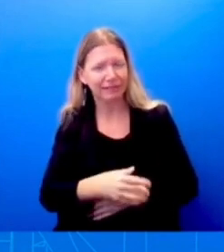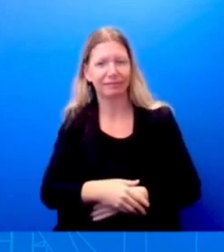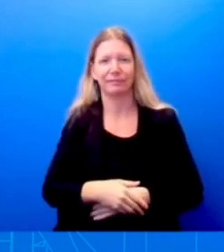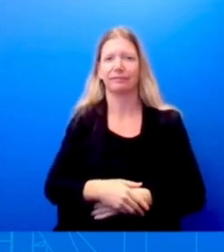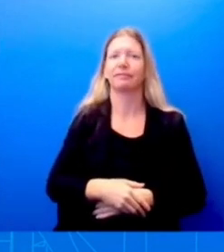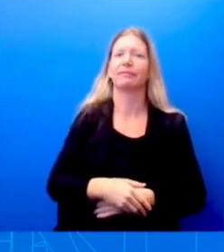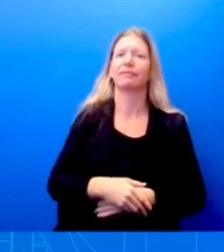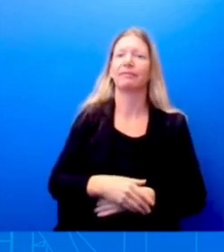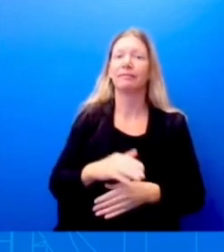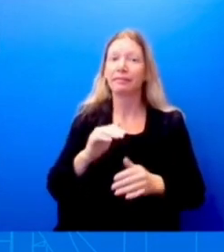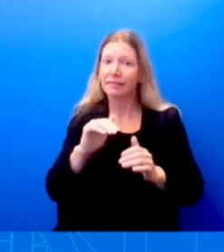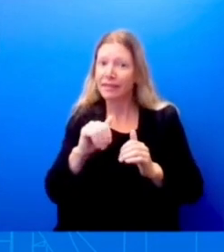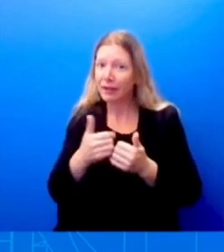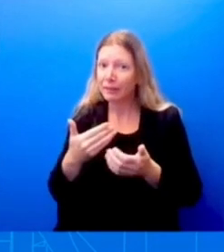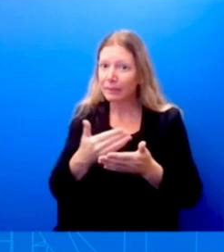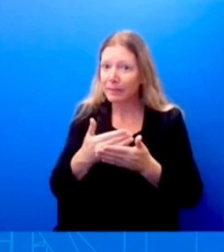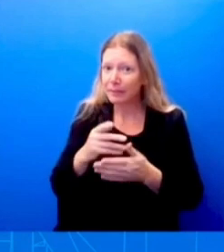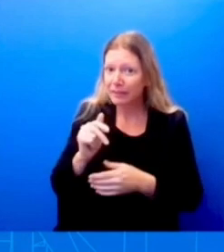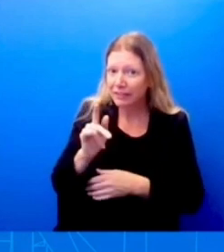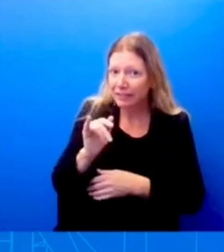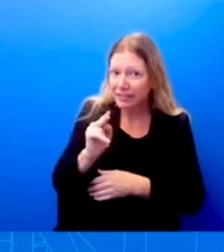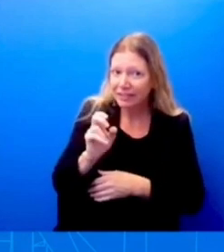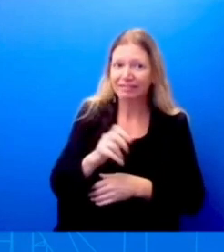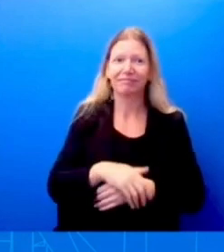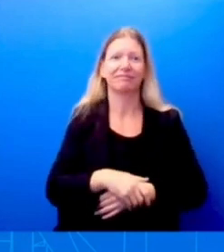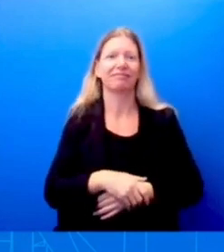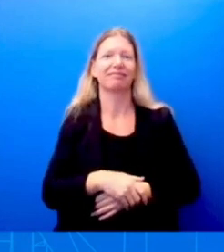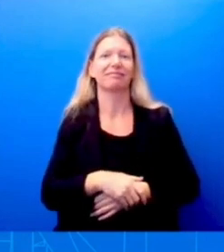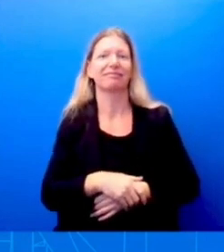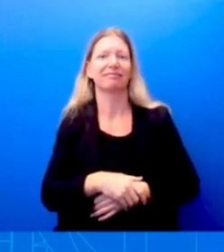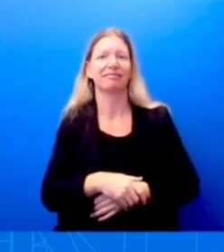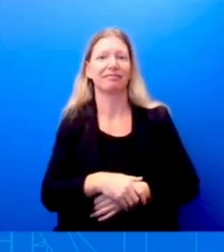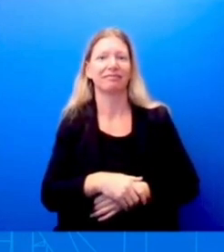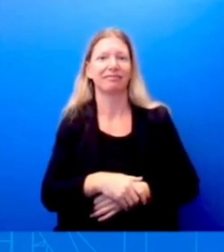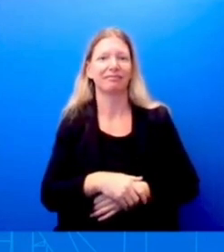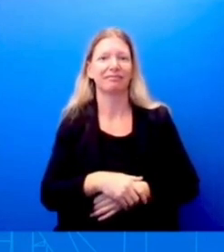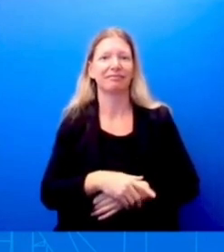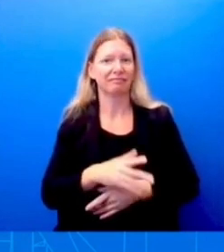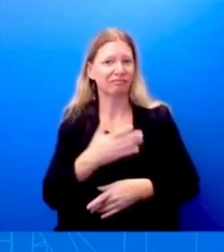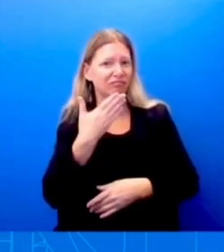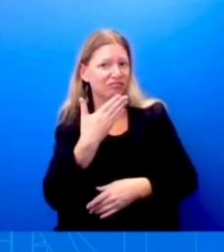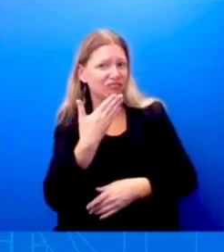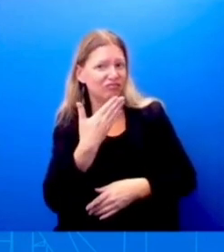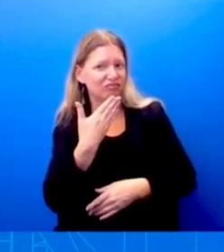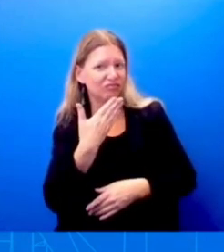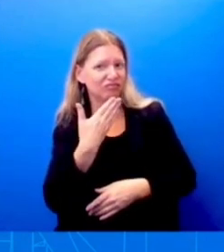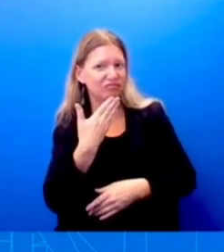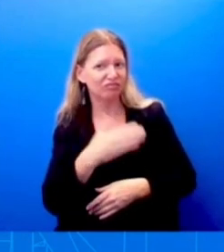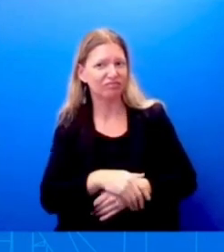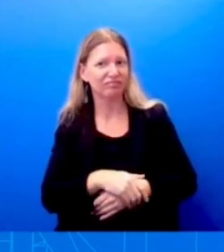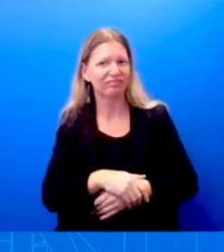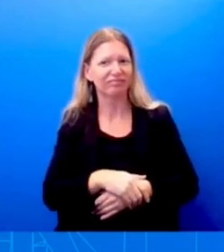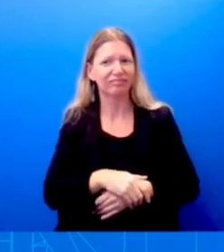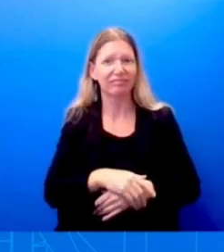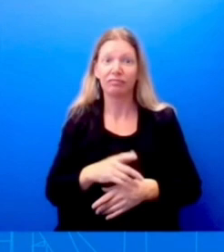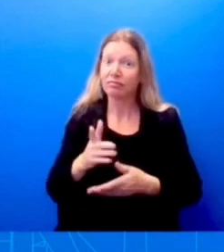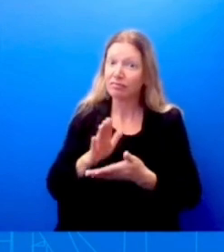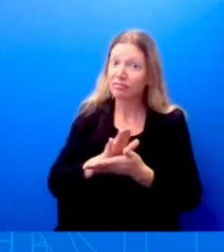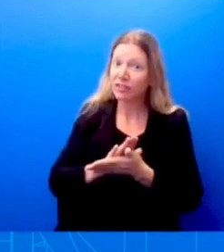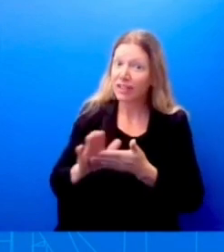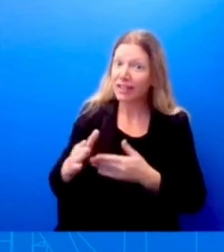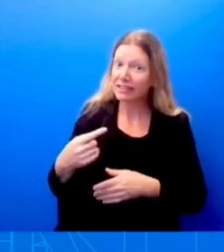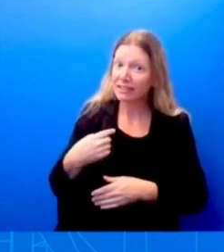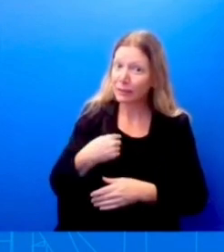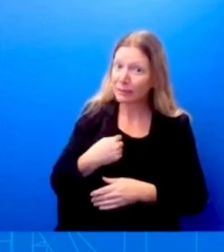She's good. She, uh, oh, baby KJP. Very nice to her dad. Oh, during your, your, uh, your leave. like adult KJP.